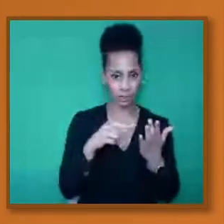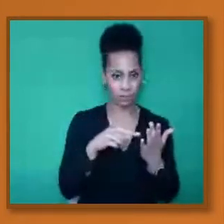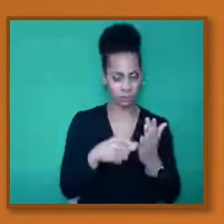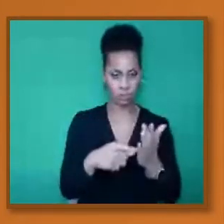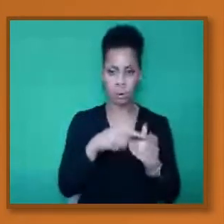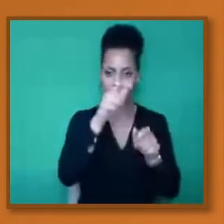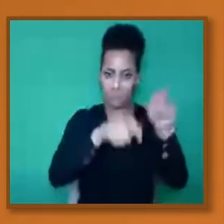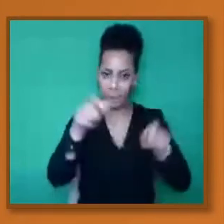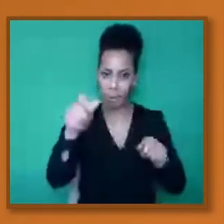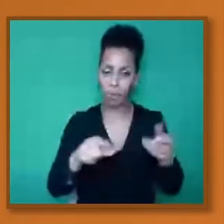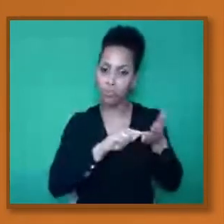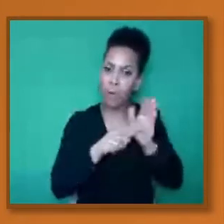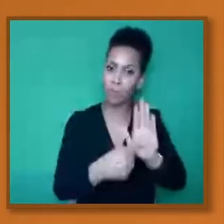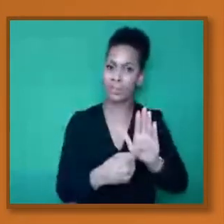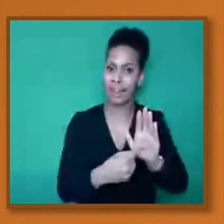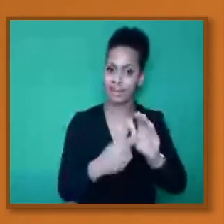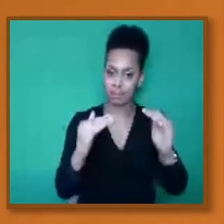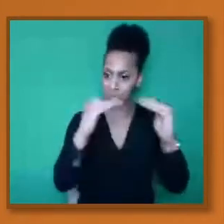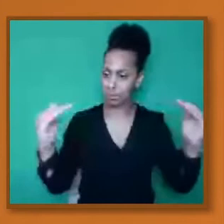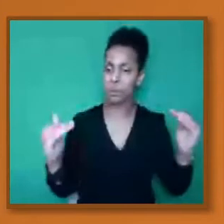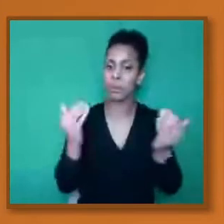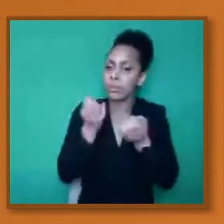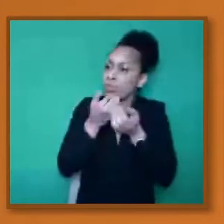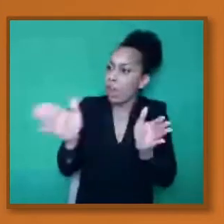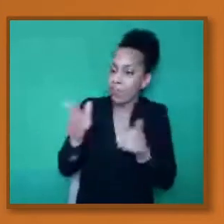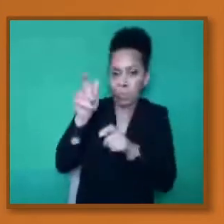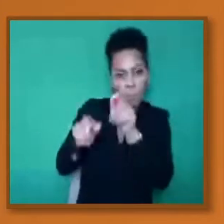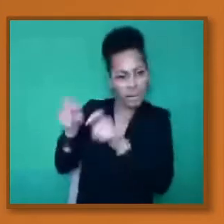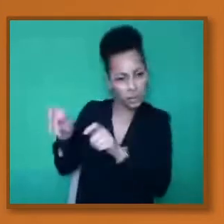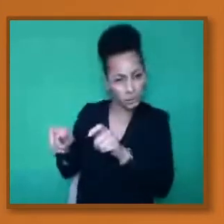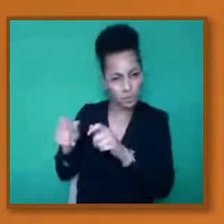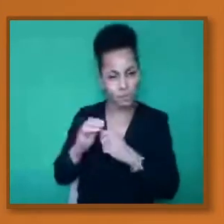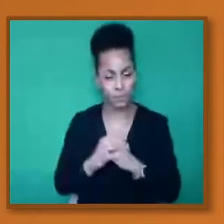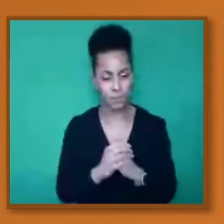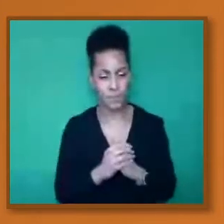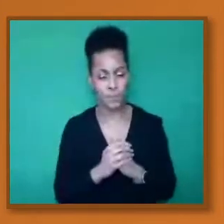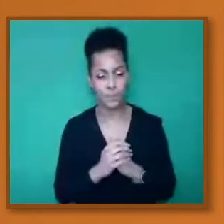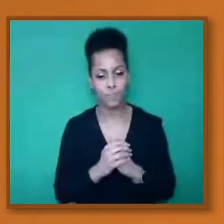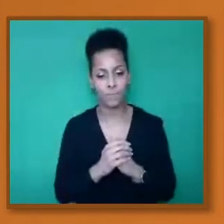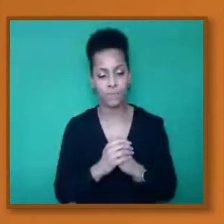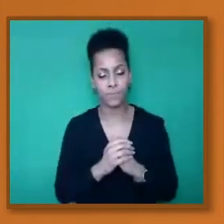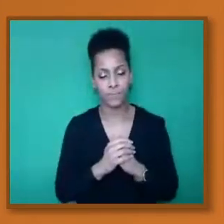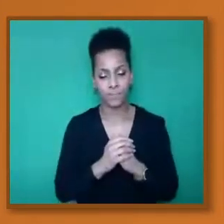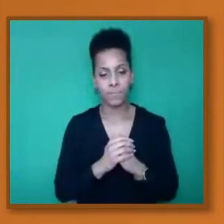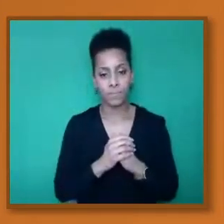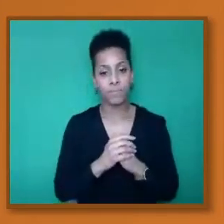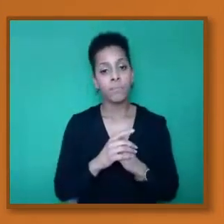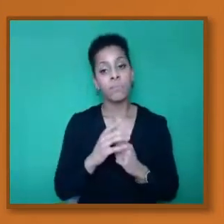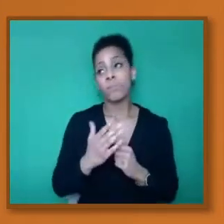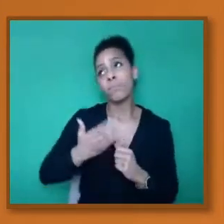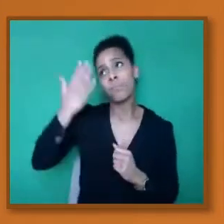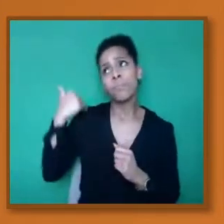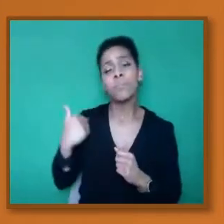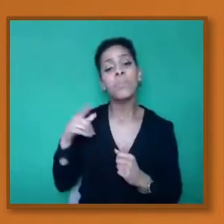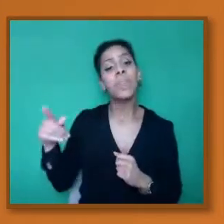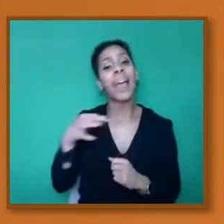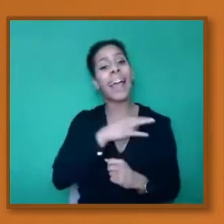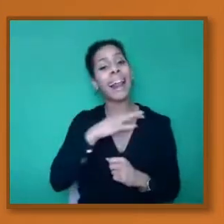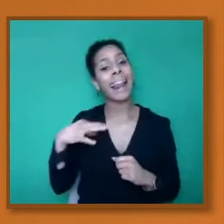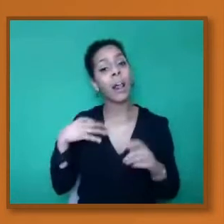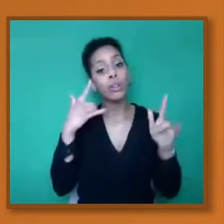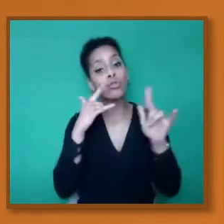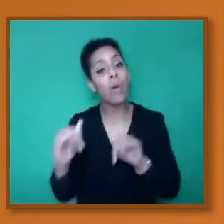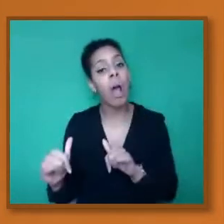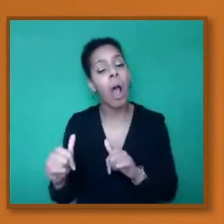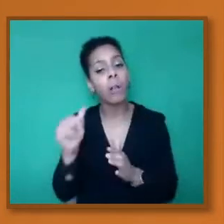were done in the early stages in, you know, in Africa, in Brazil,